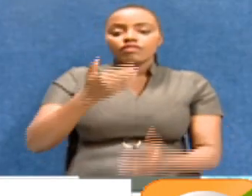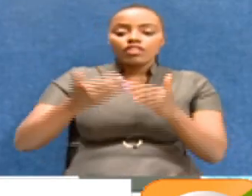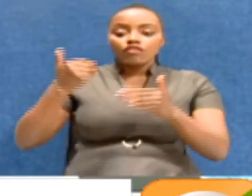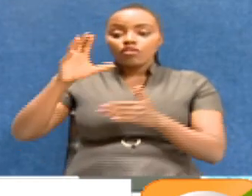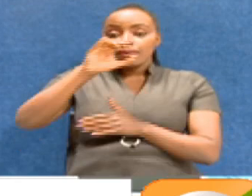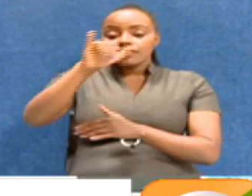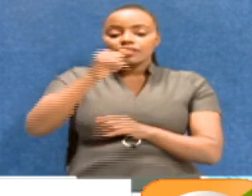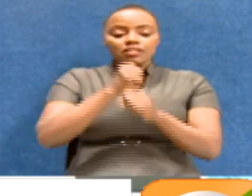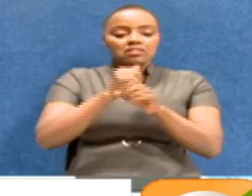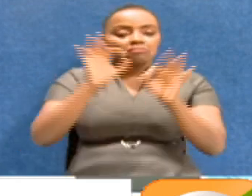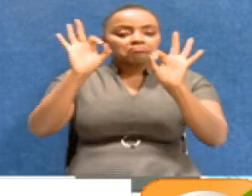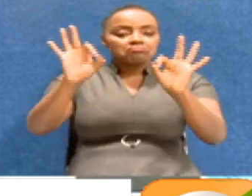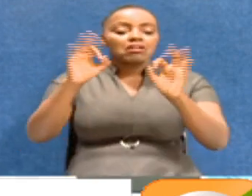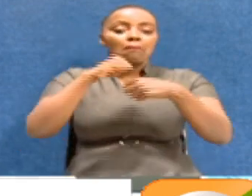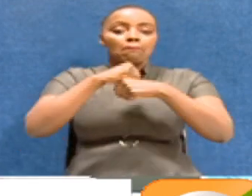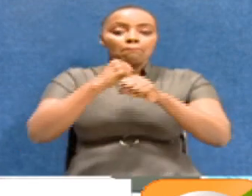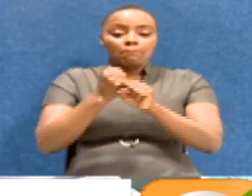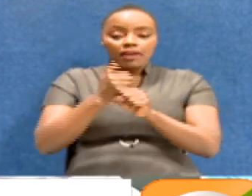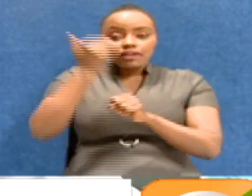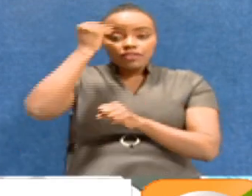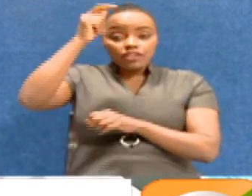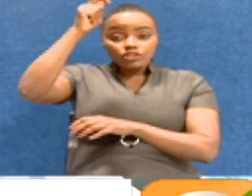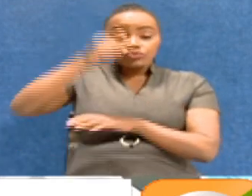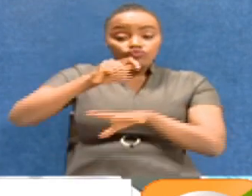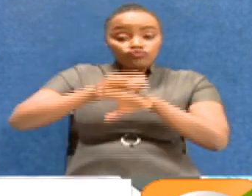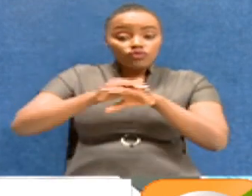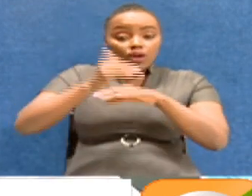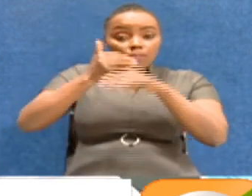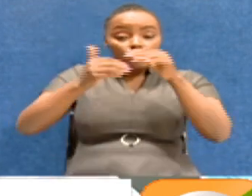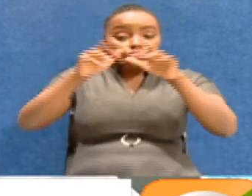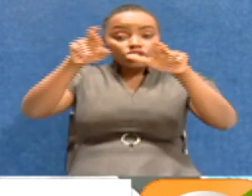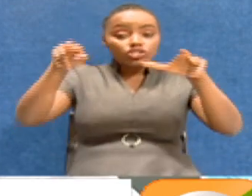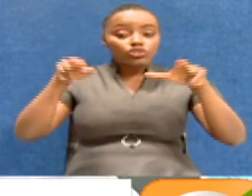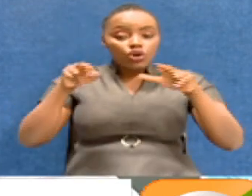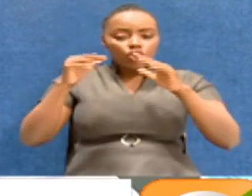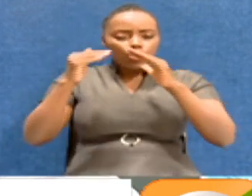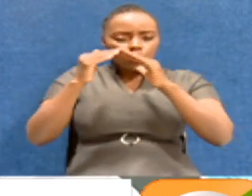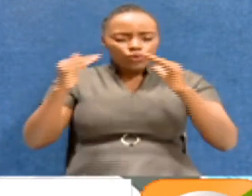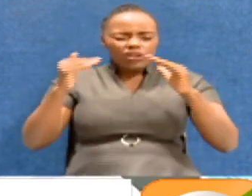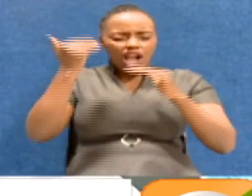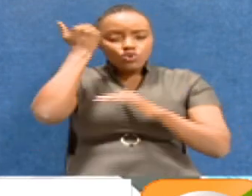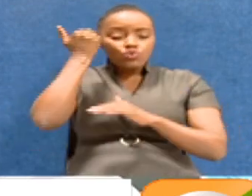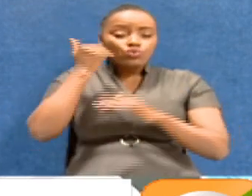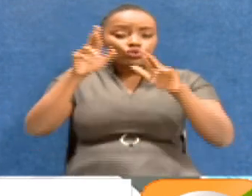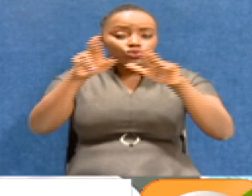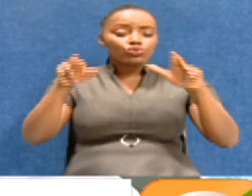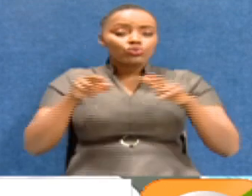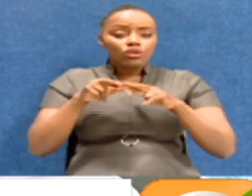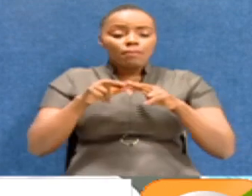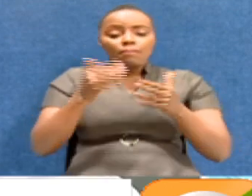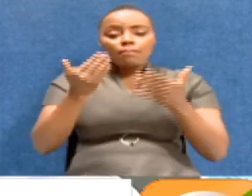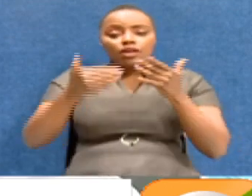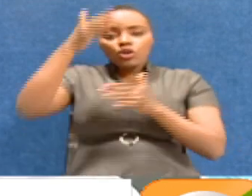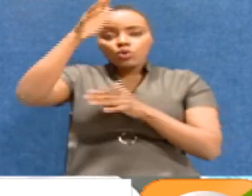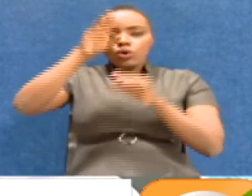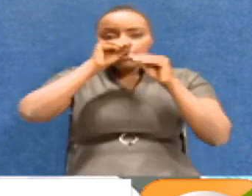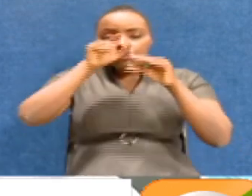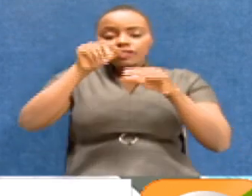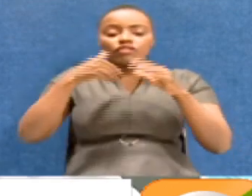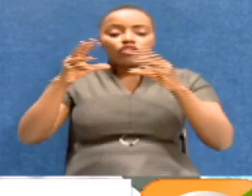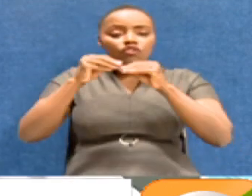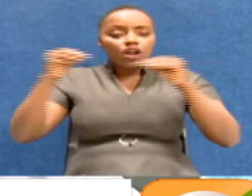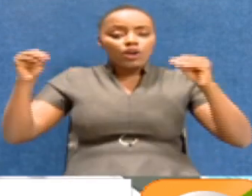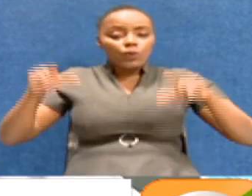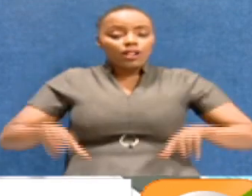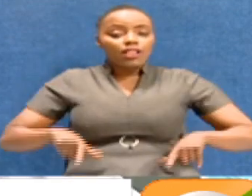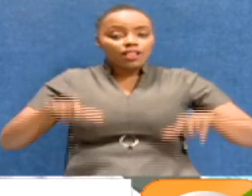done his best. has made judiciary better. Building of courtrooms is one of his achievements. Ongera Maraga. Mungu wa kupe maisha mema na marefu.